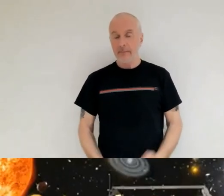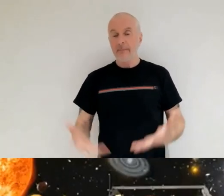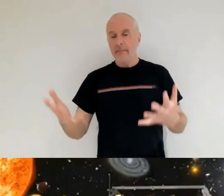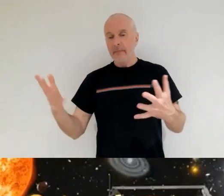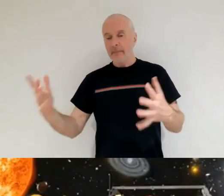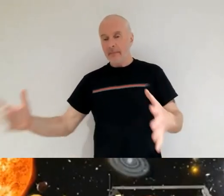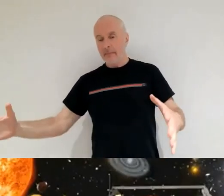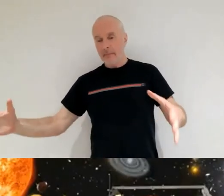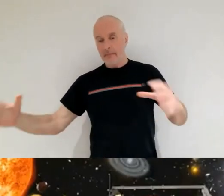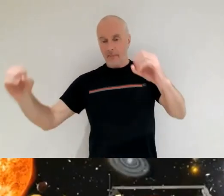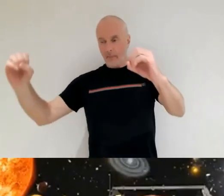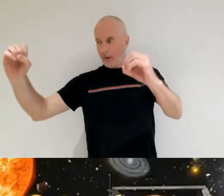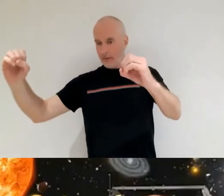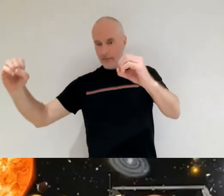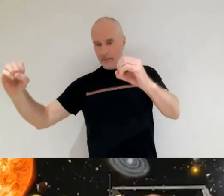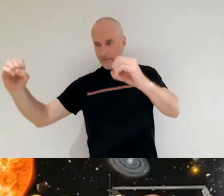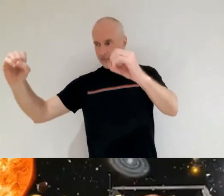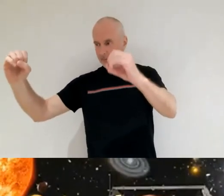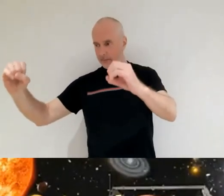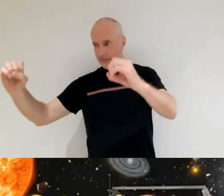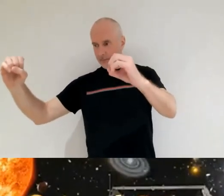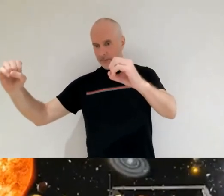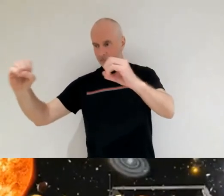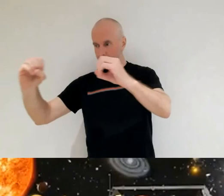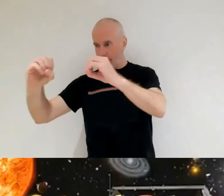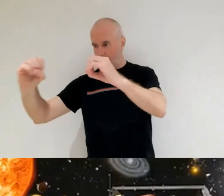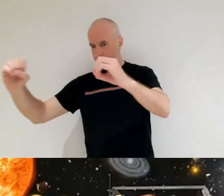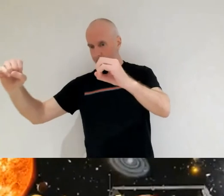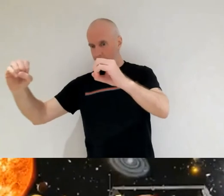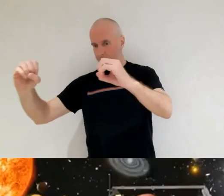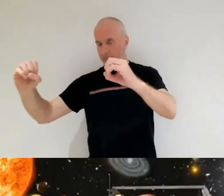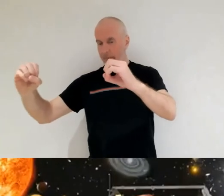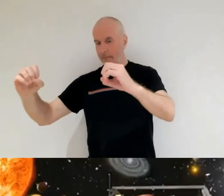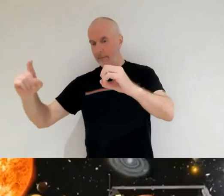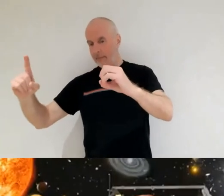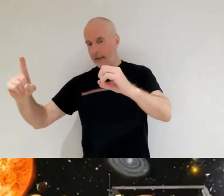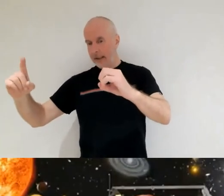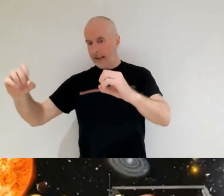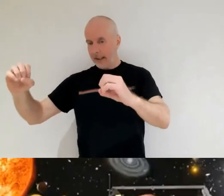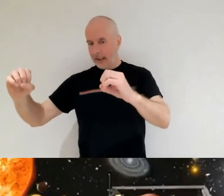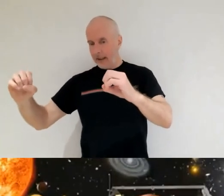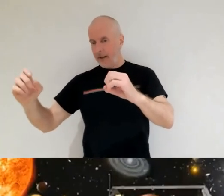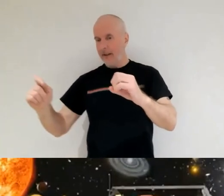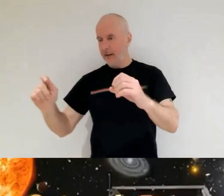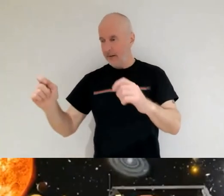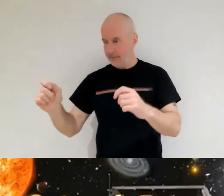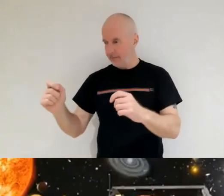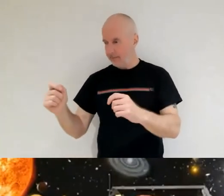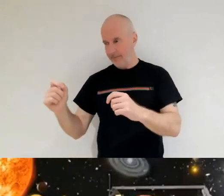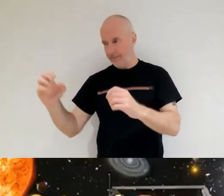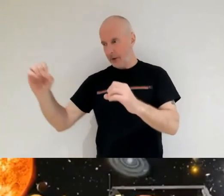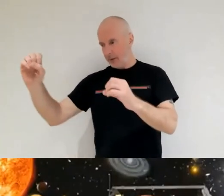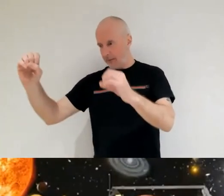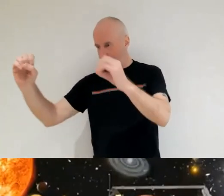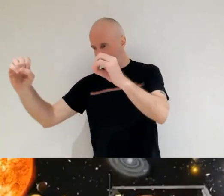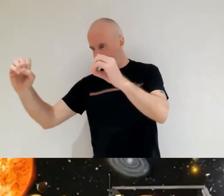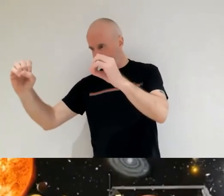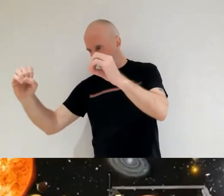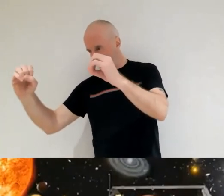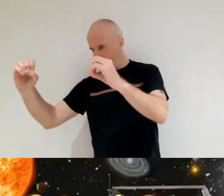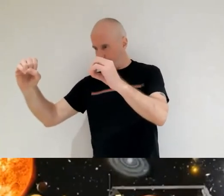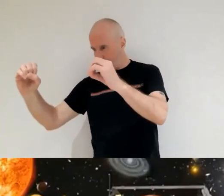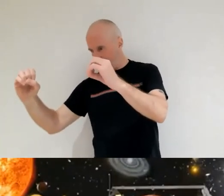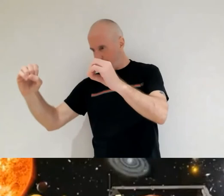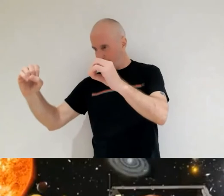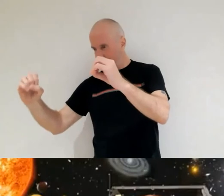relatively stable force uh it does it's going to have to do some active course correction to do this um and so it has